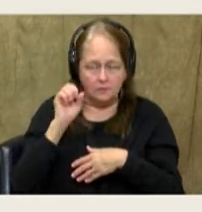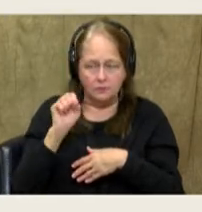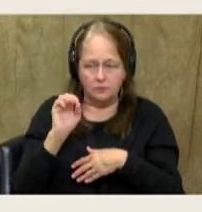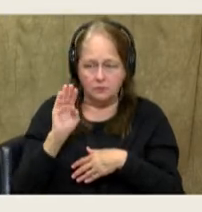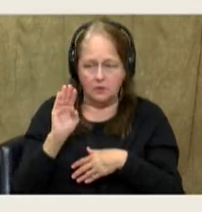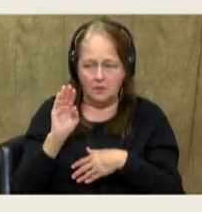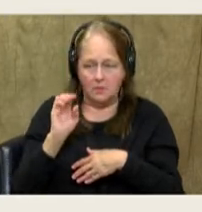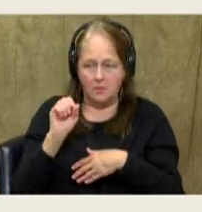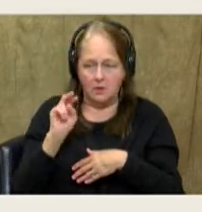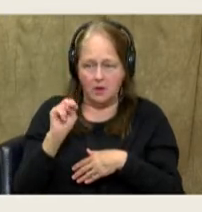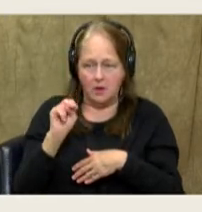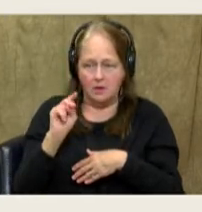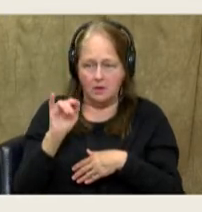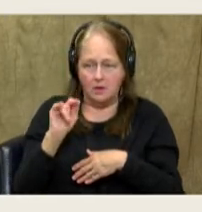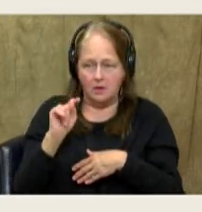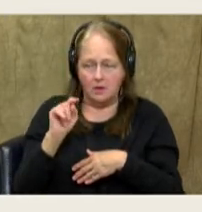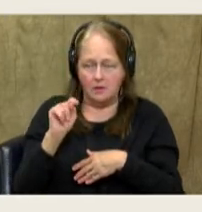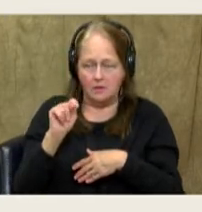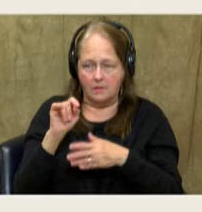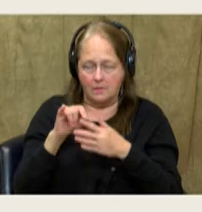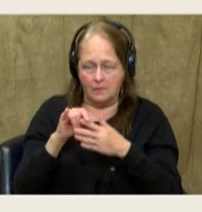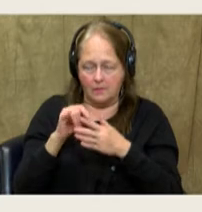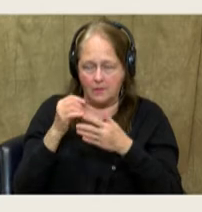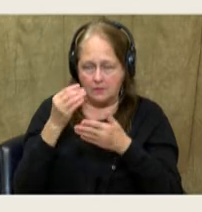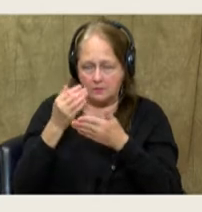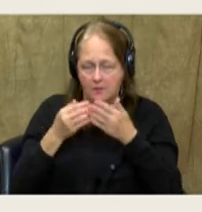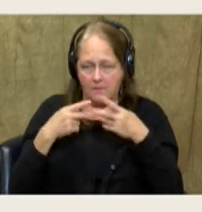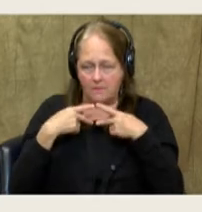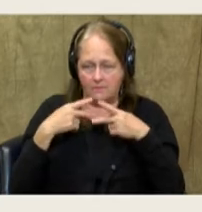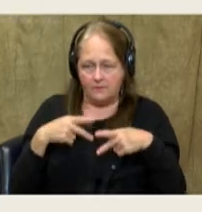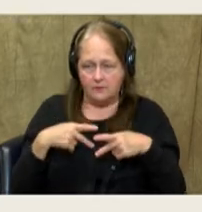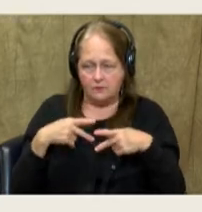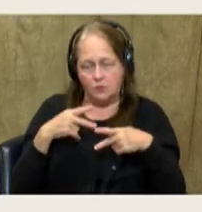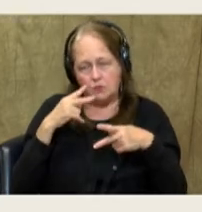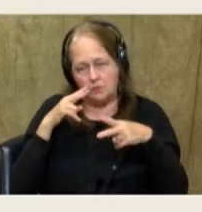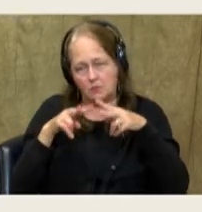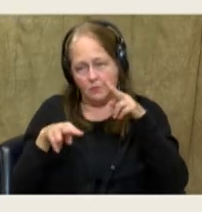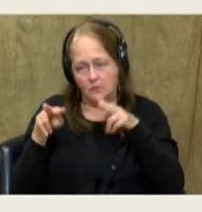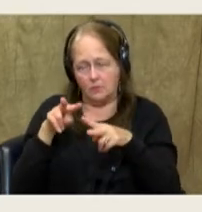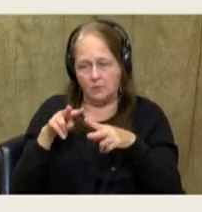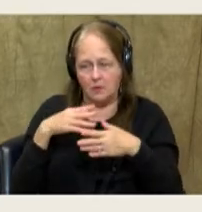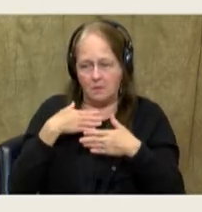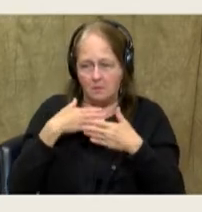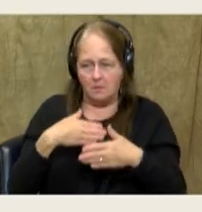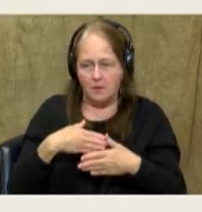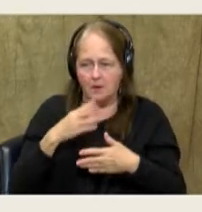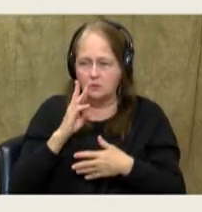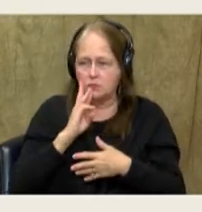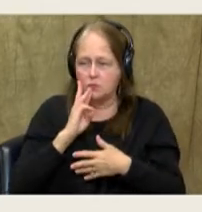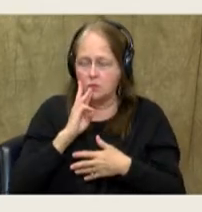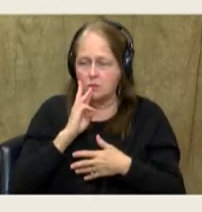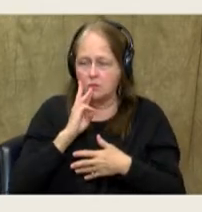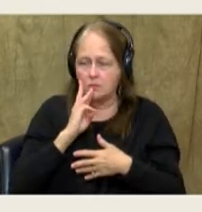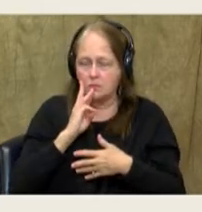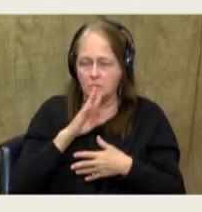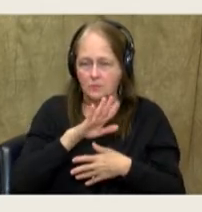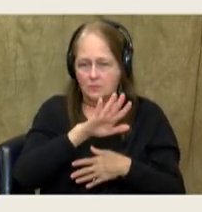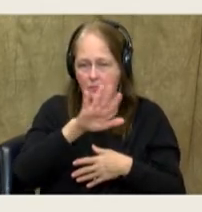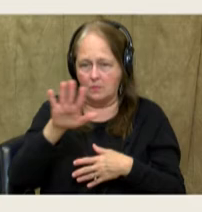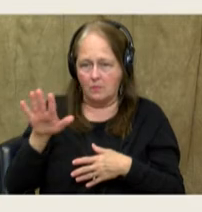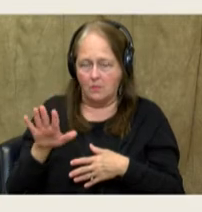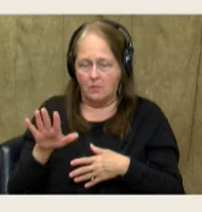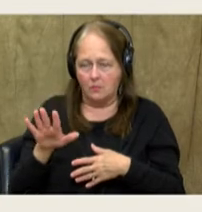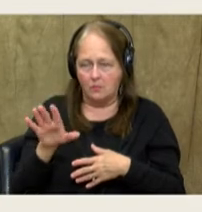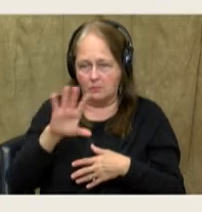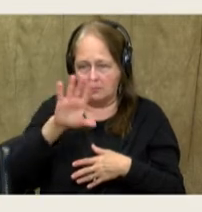often known, is dominated by a couple of physical features. But let's look at our bodies of water first. To our west,